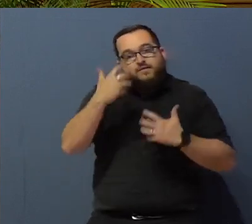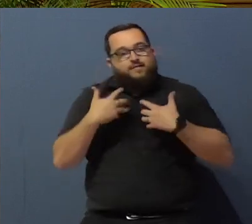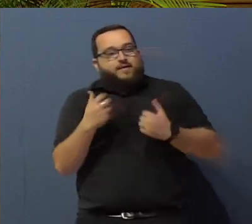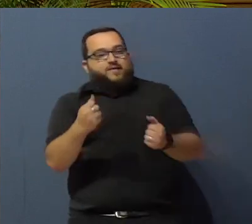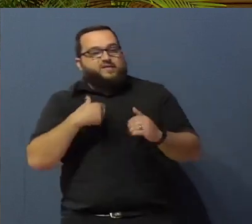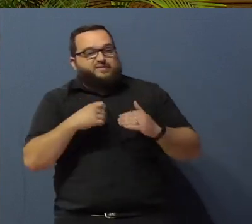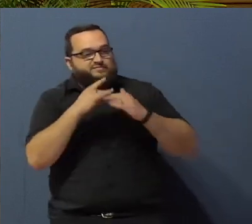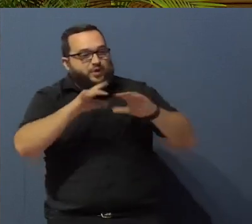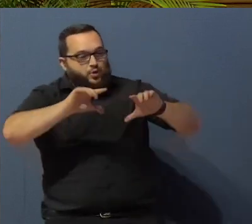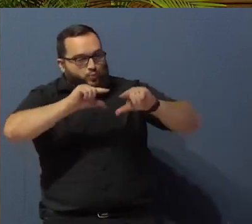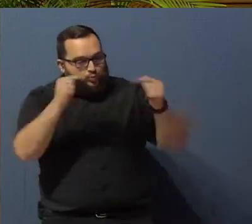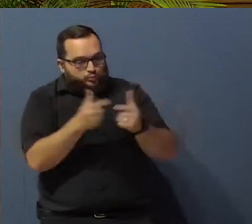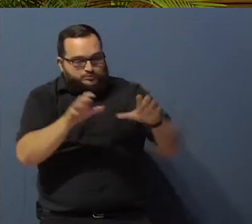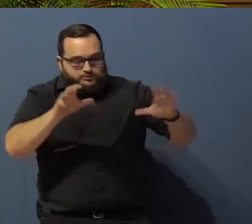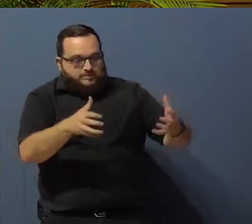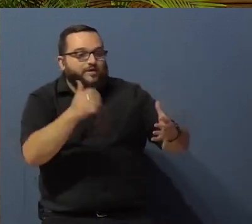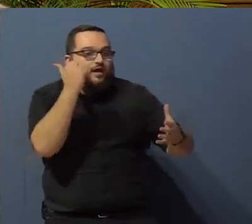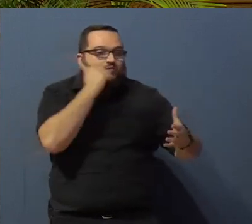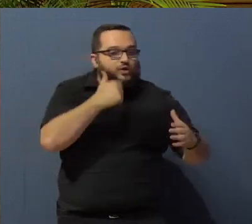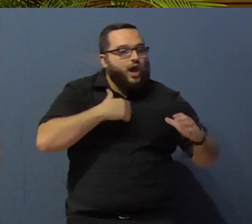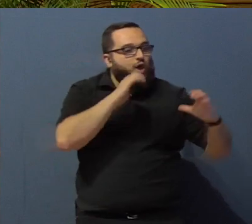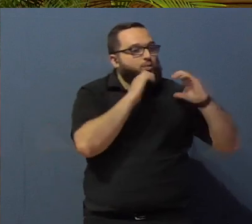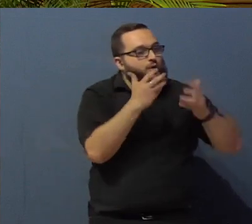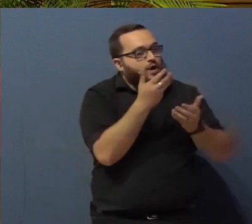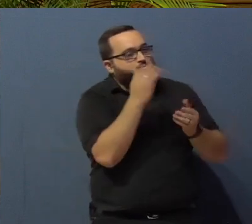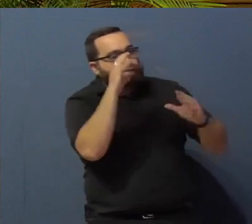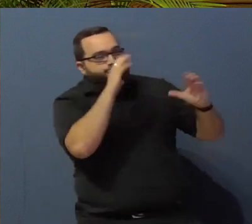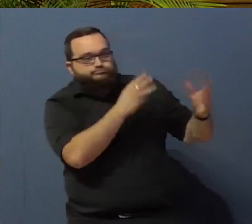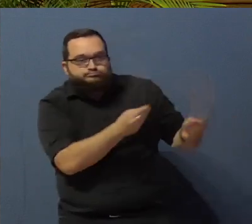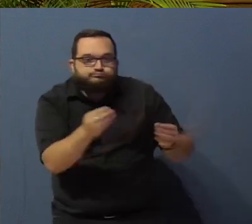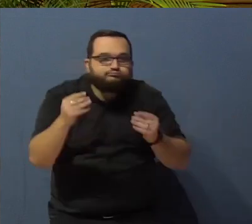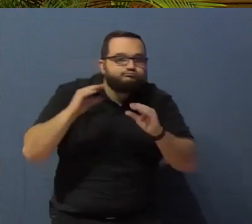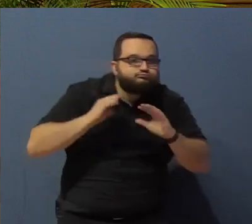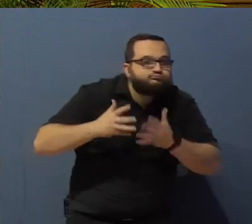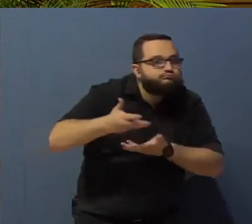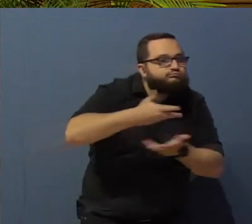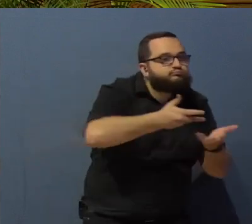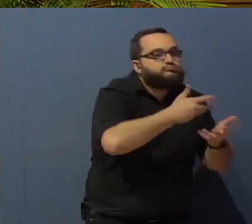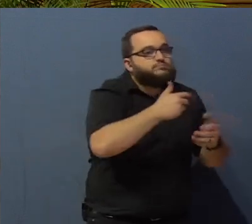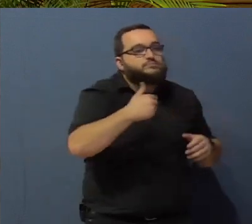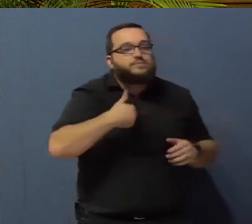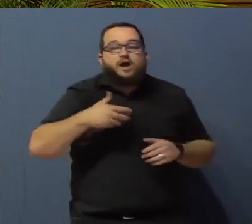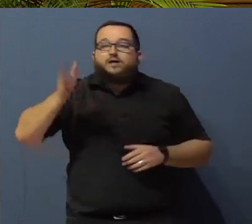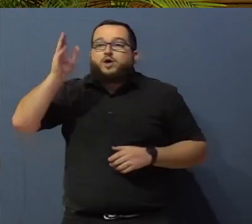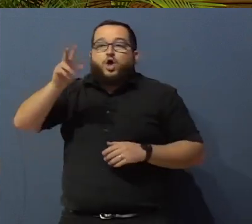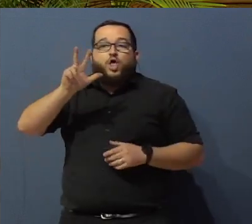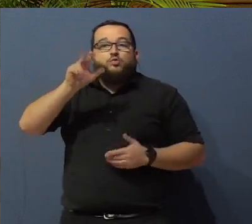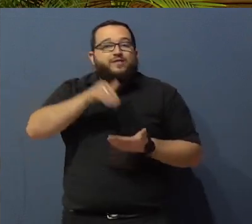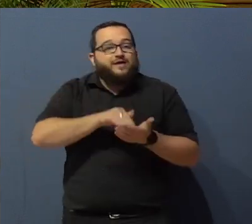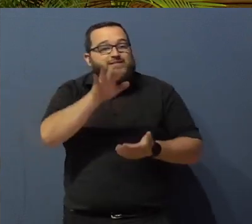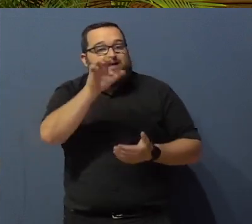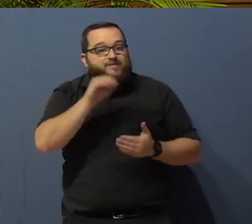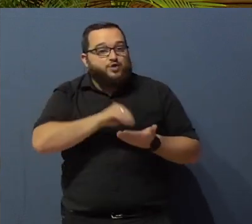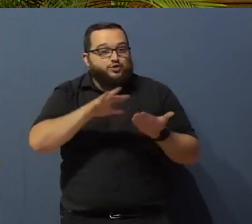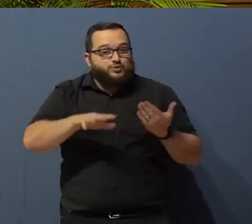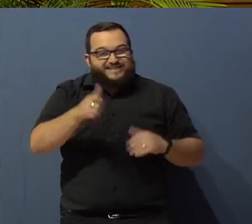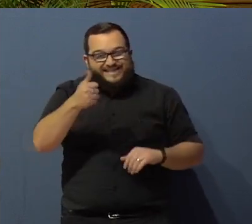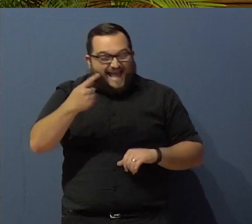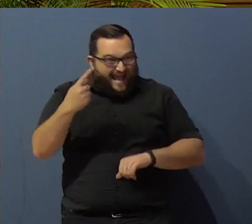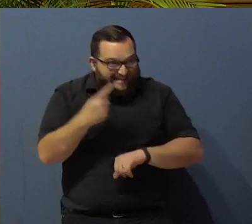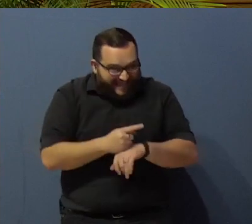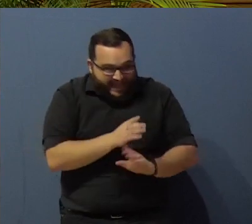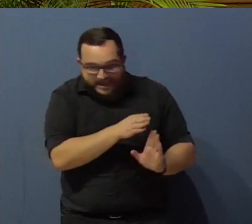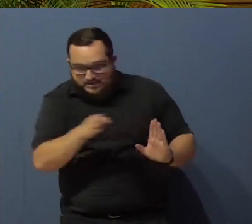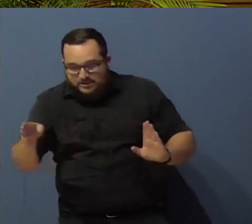I lead groups every day and I'm communicating. I spoke to 3,500 students in 10 days in public schools